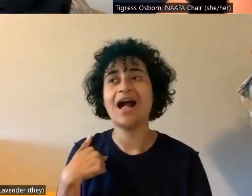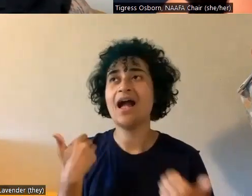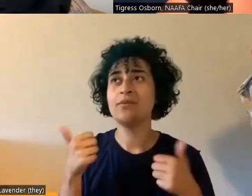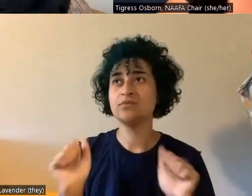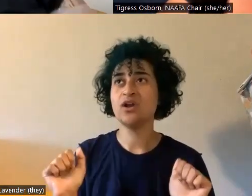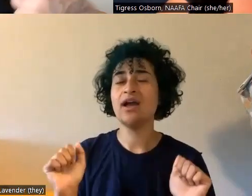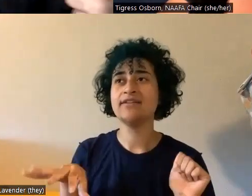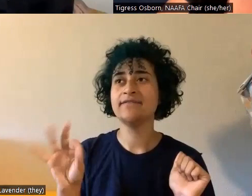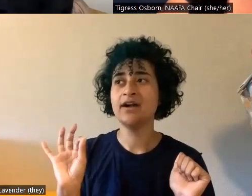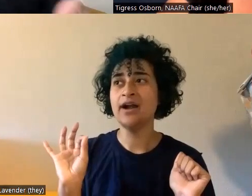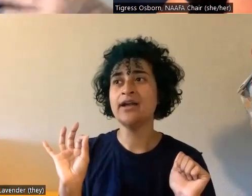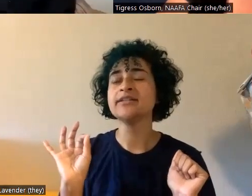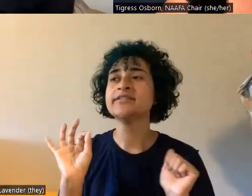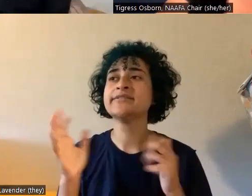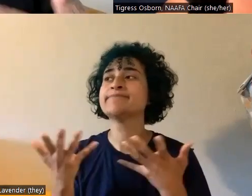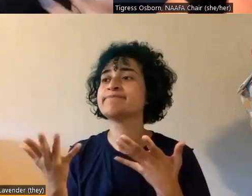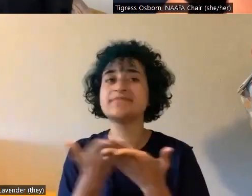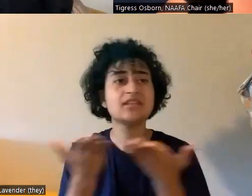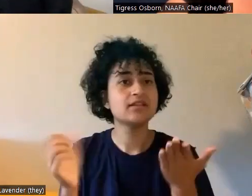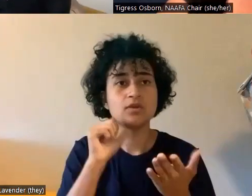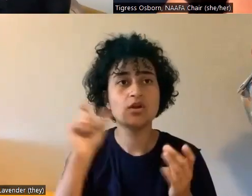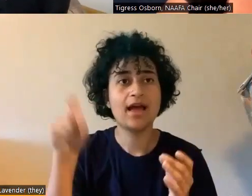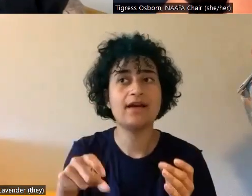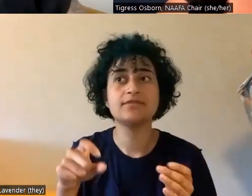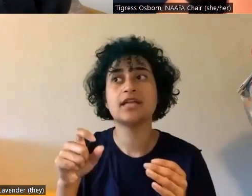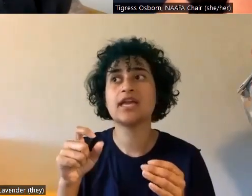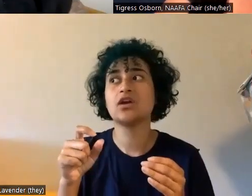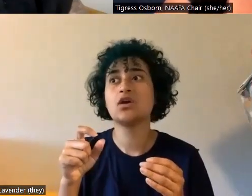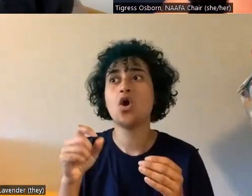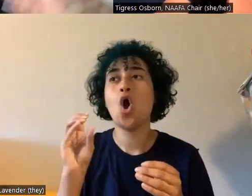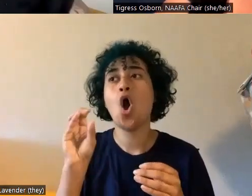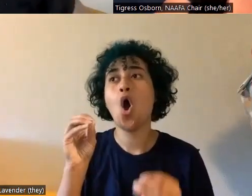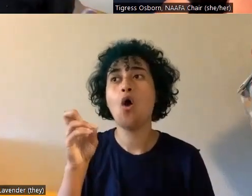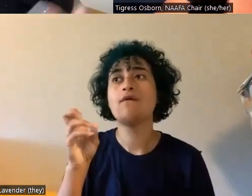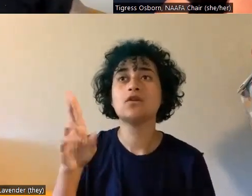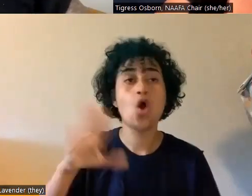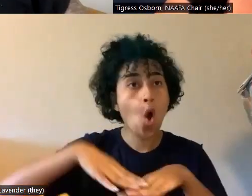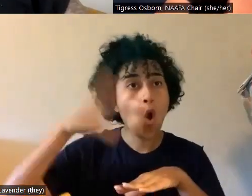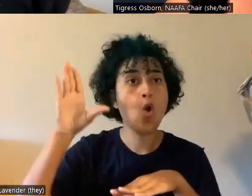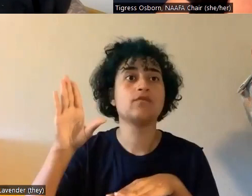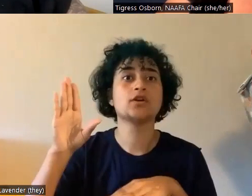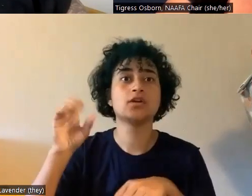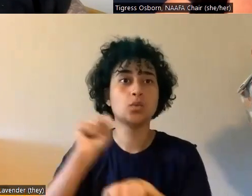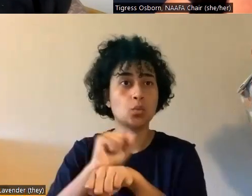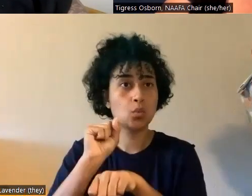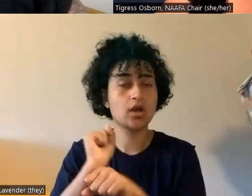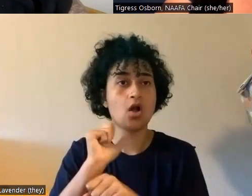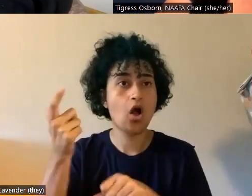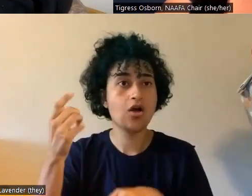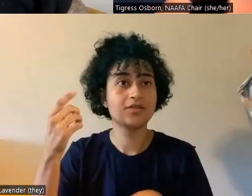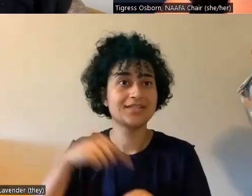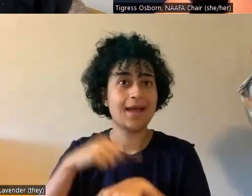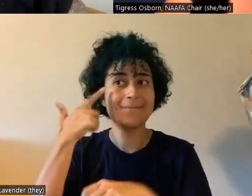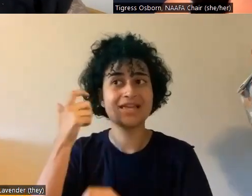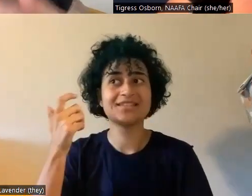to find is products where we don't have to overdo it all the time because of weight stigma and that will really work well for us.